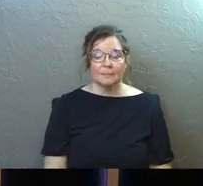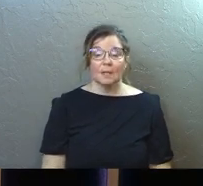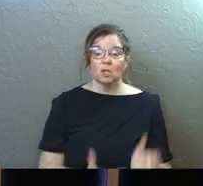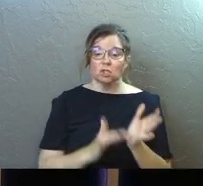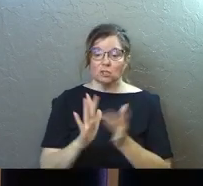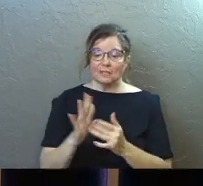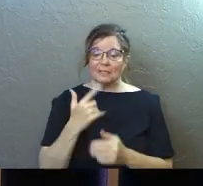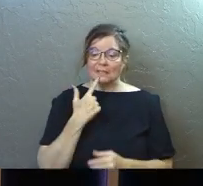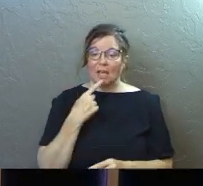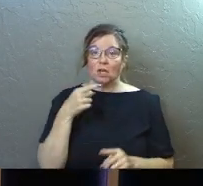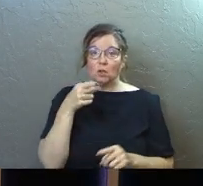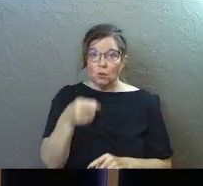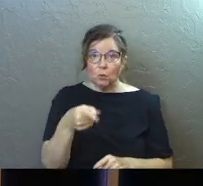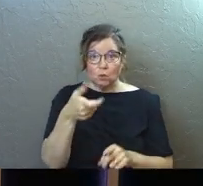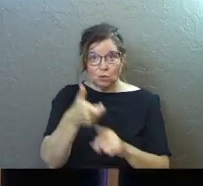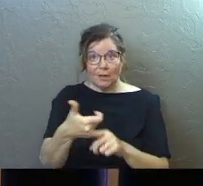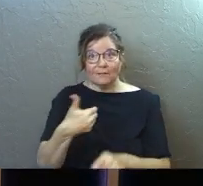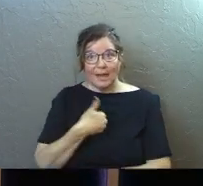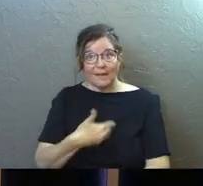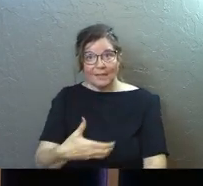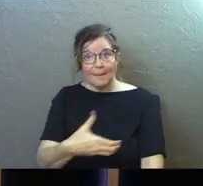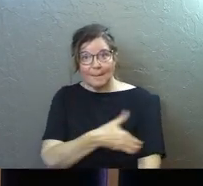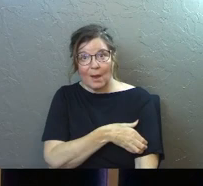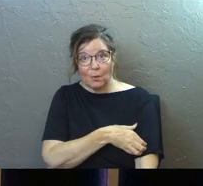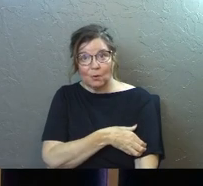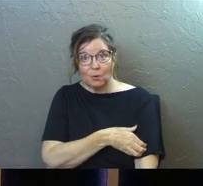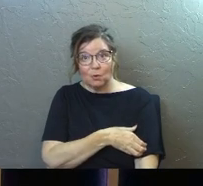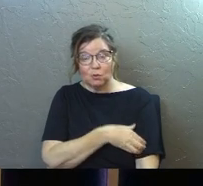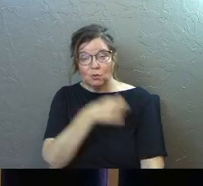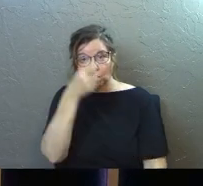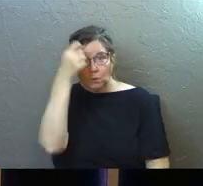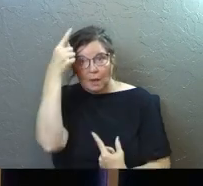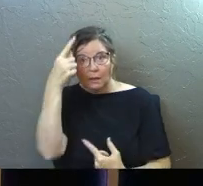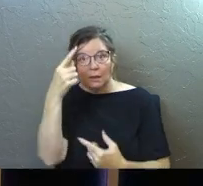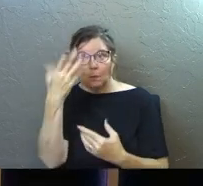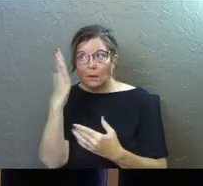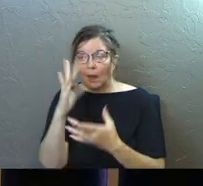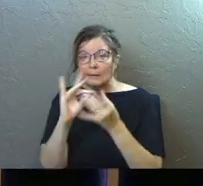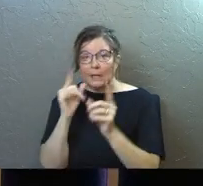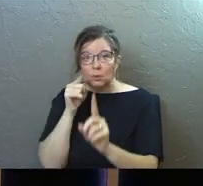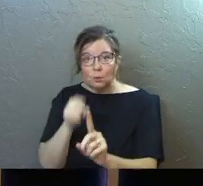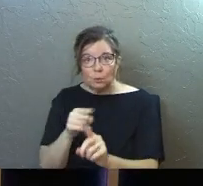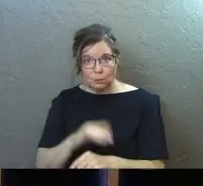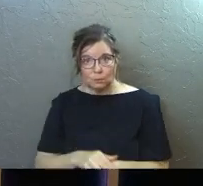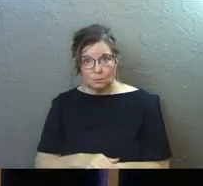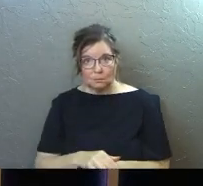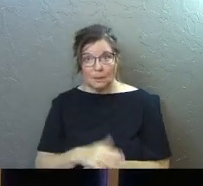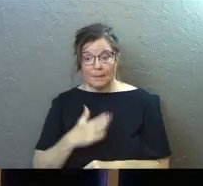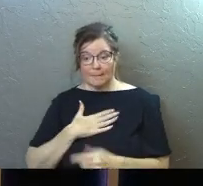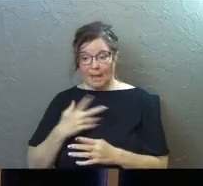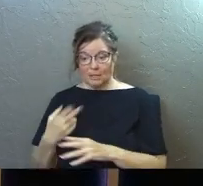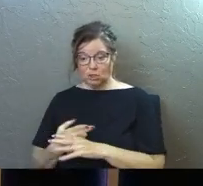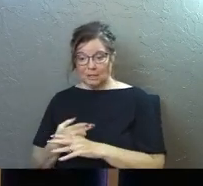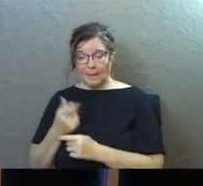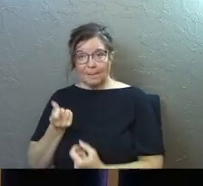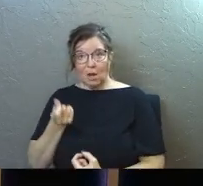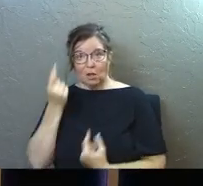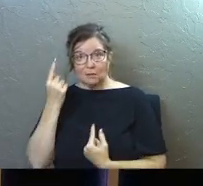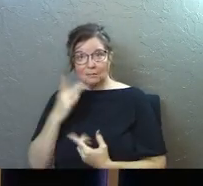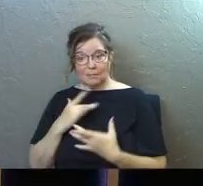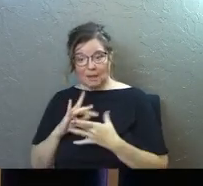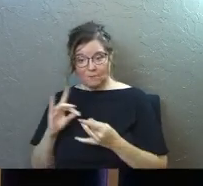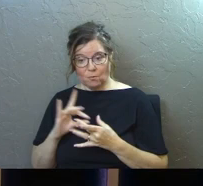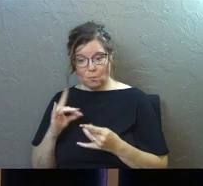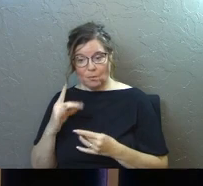Jesus said, you have the power. And he says also my sheep hear my voice because I know